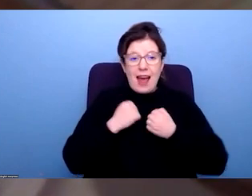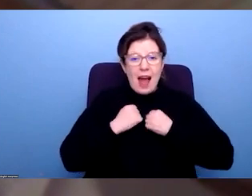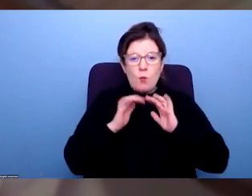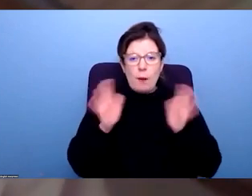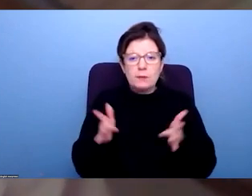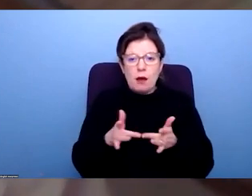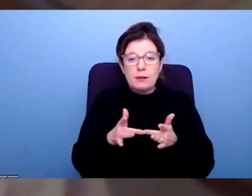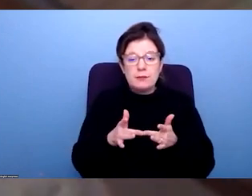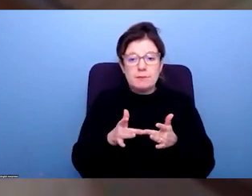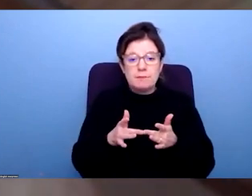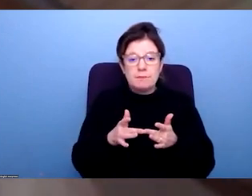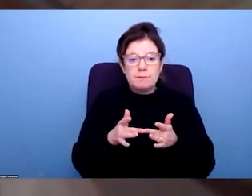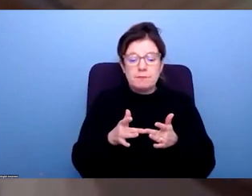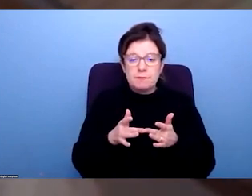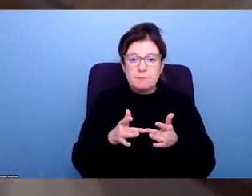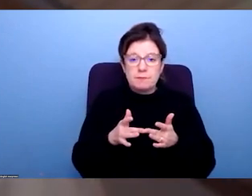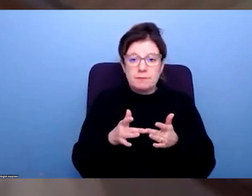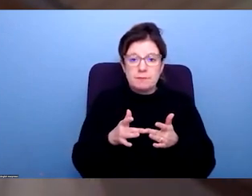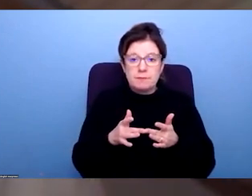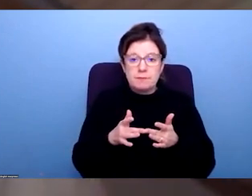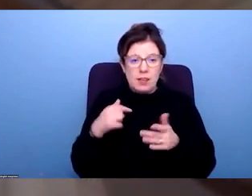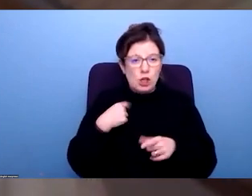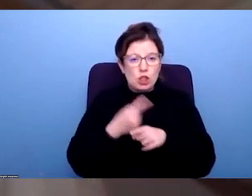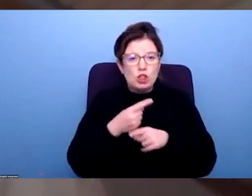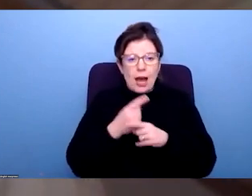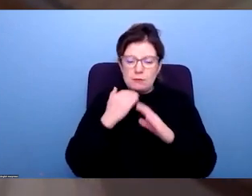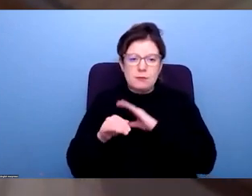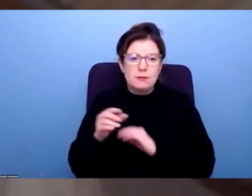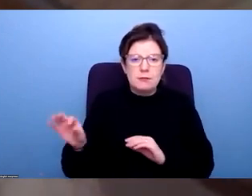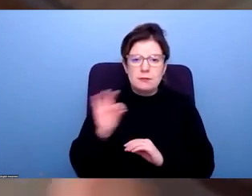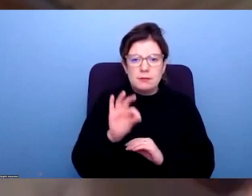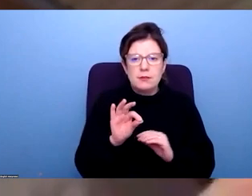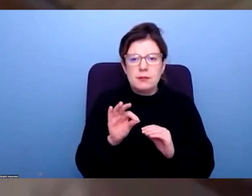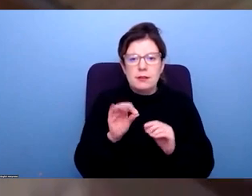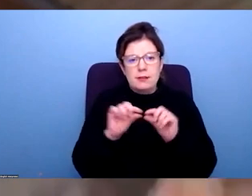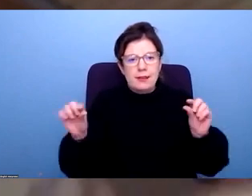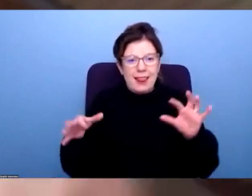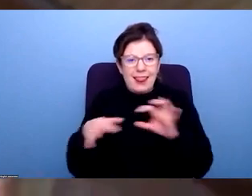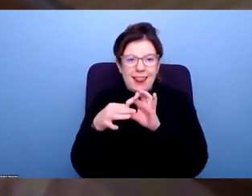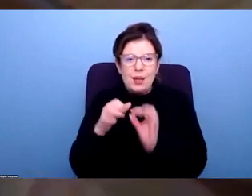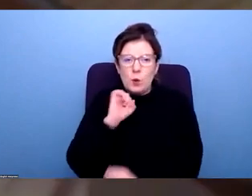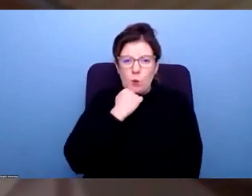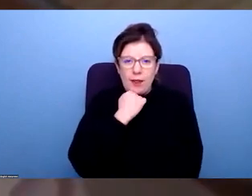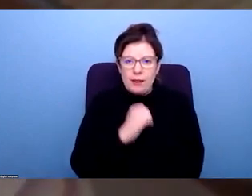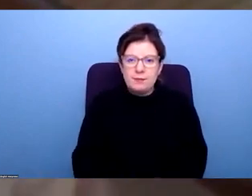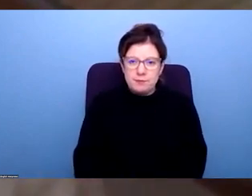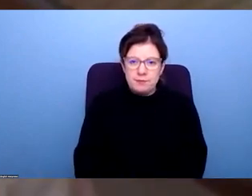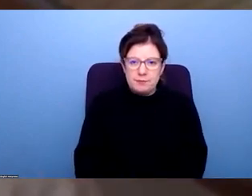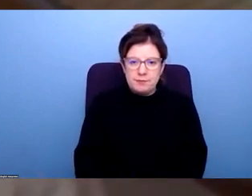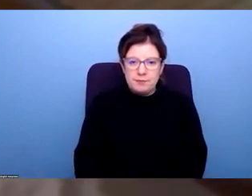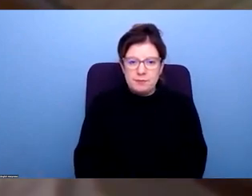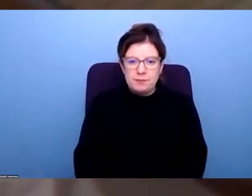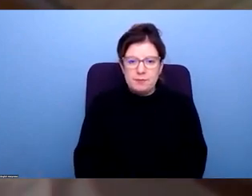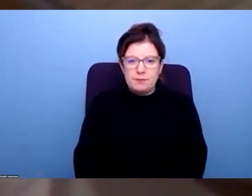You can also find it, there's a link which I can put in the chat as well bit.ly forward slash employment, I can commission